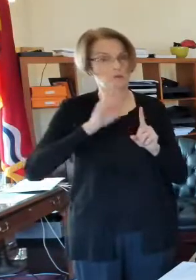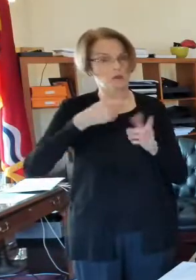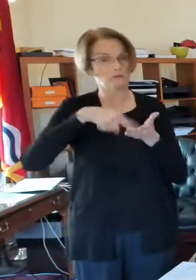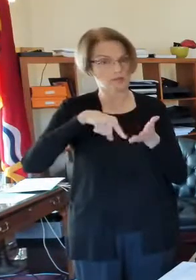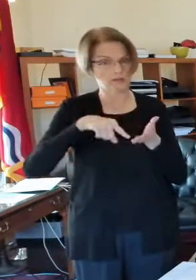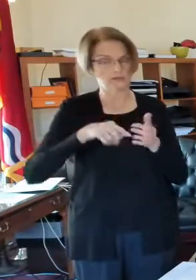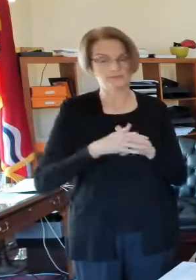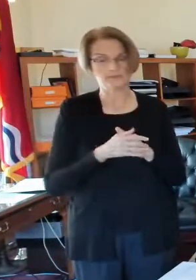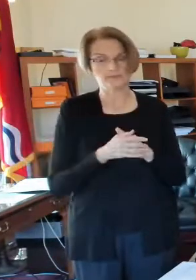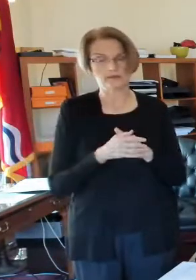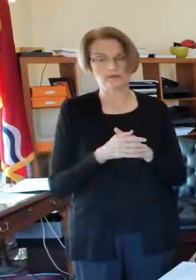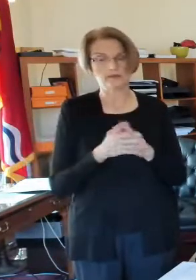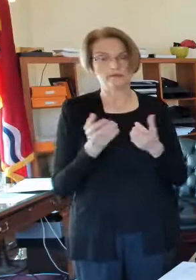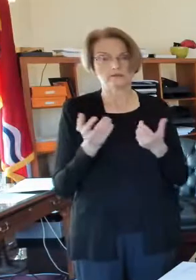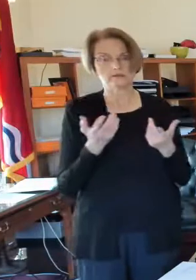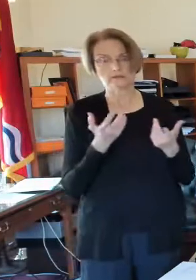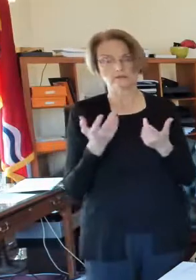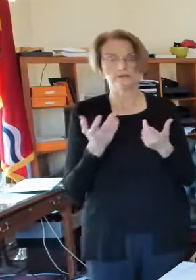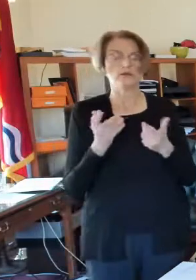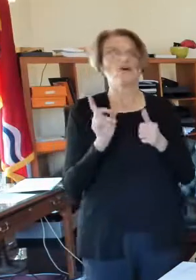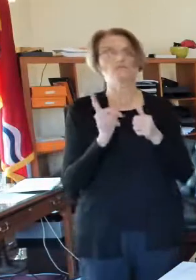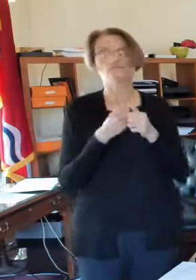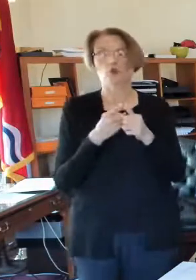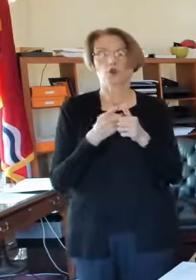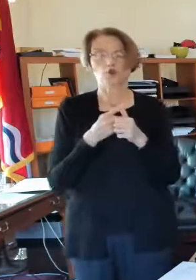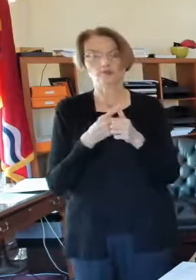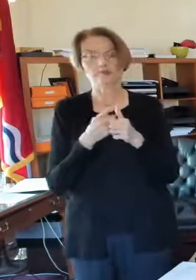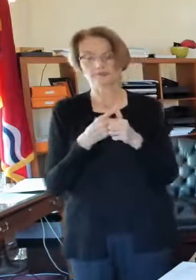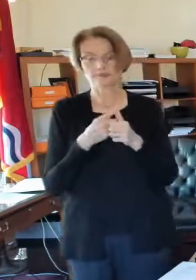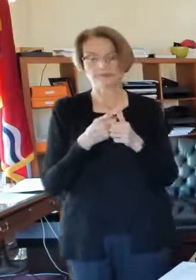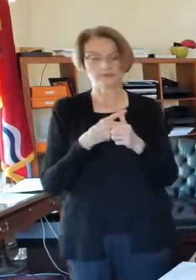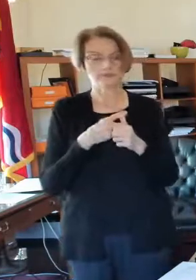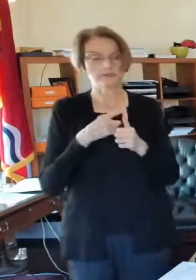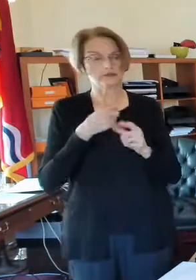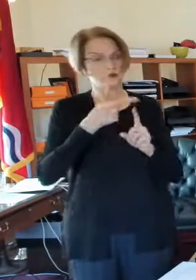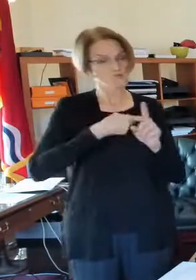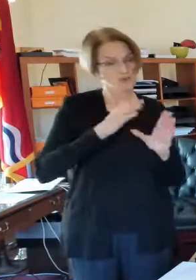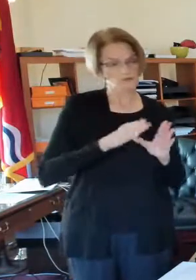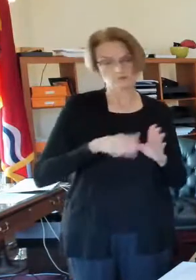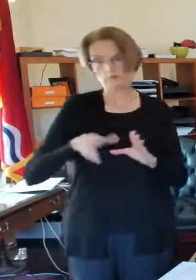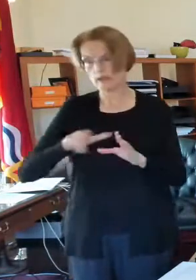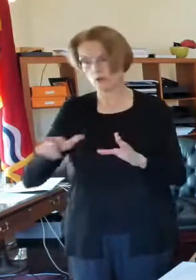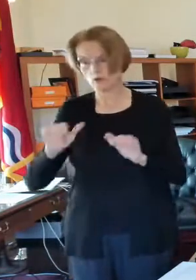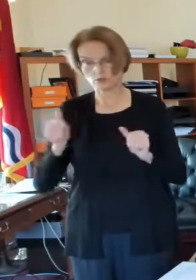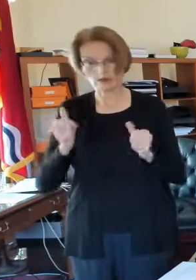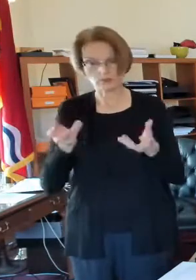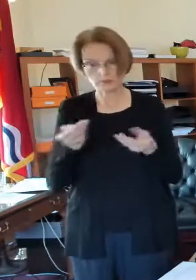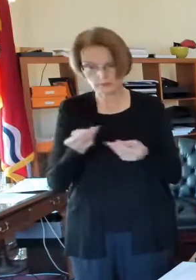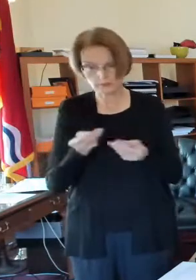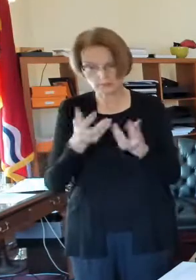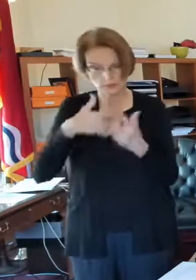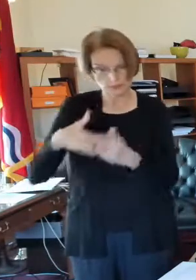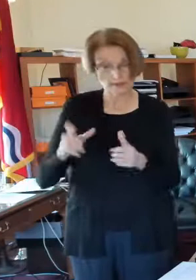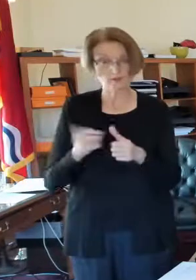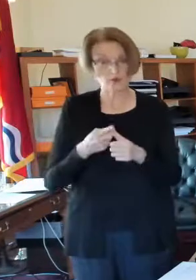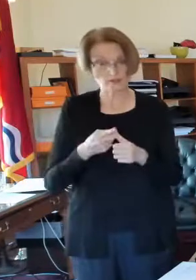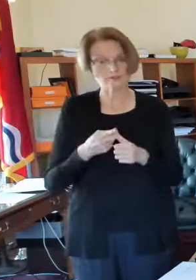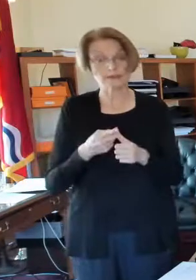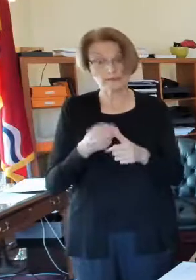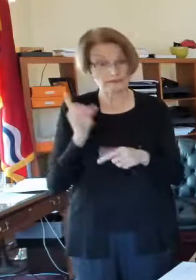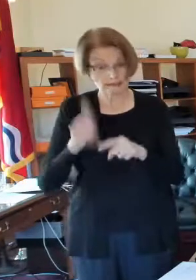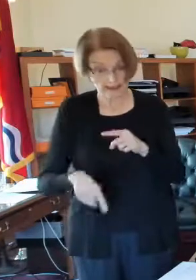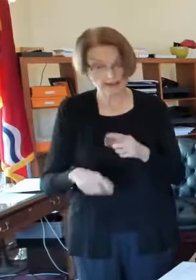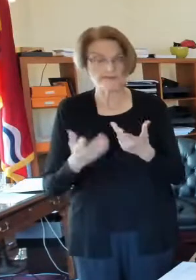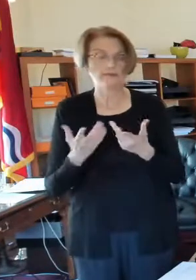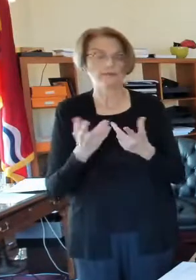many do have to enter into a mediation, you know, try to get this worked out sort of situation. But yes, people are,